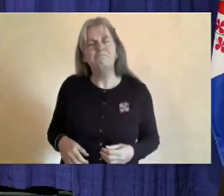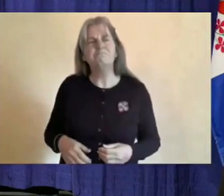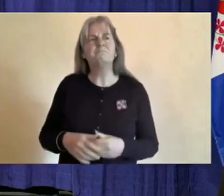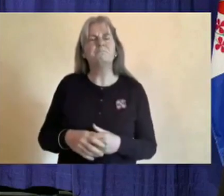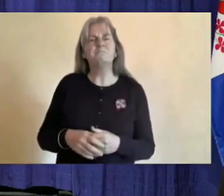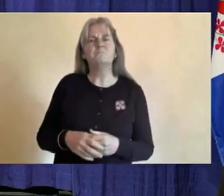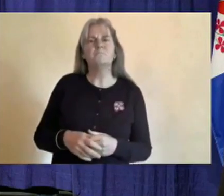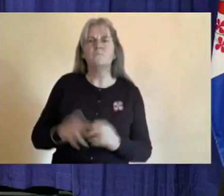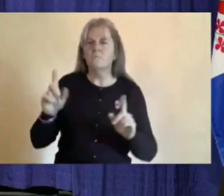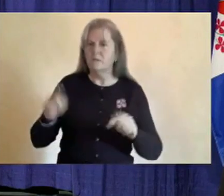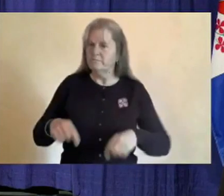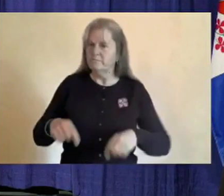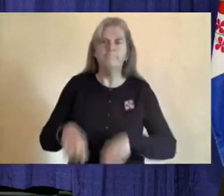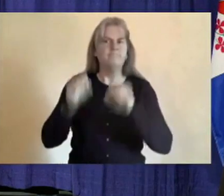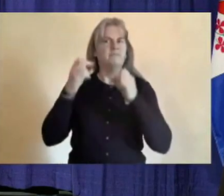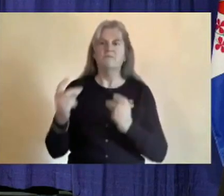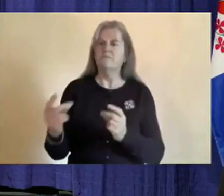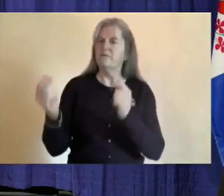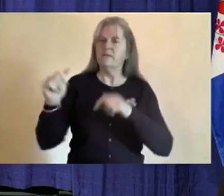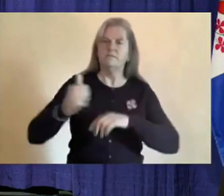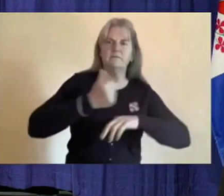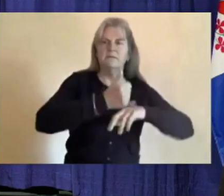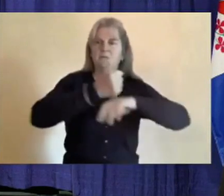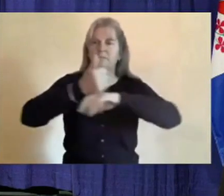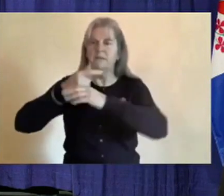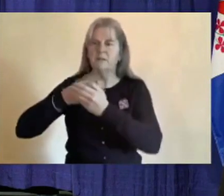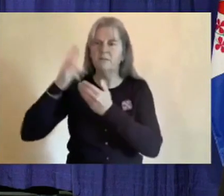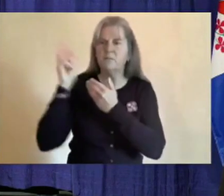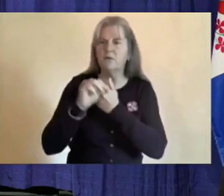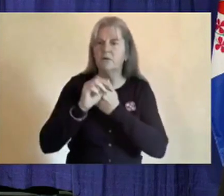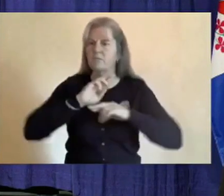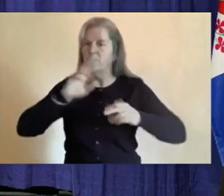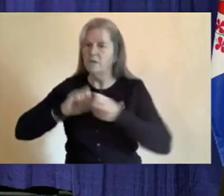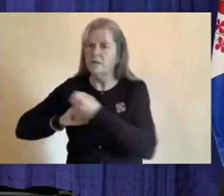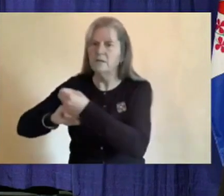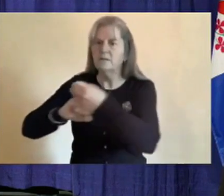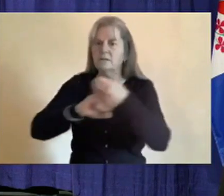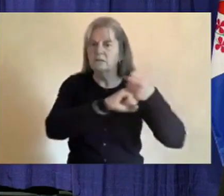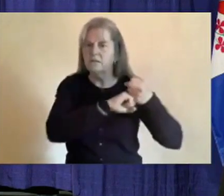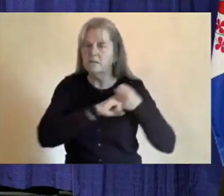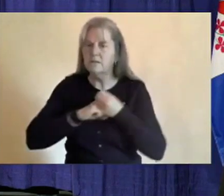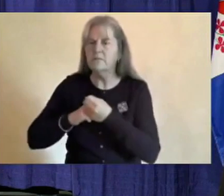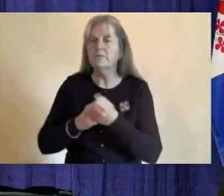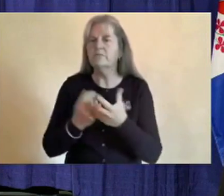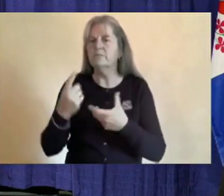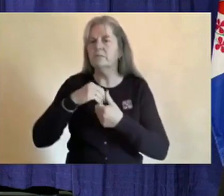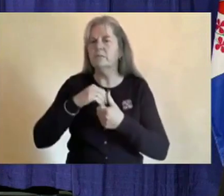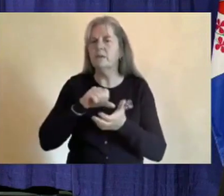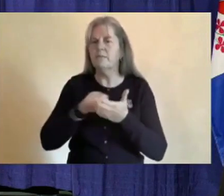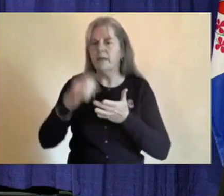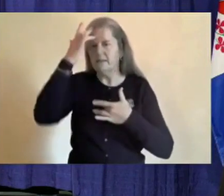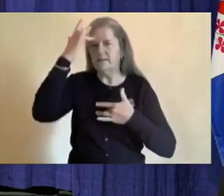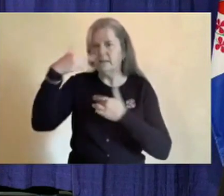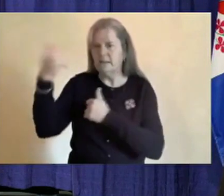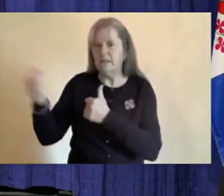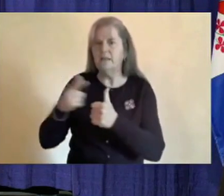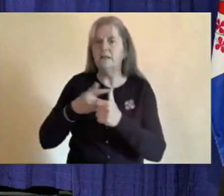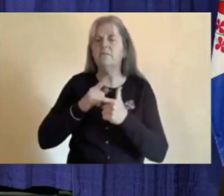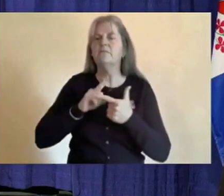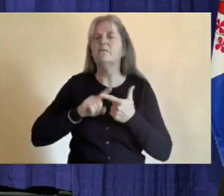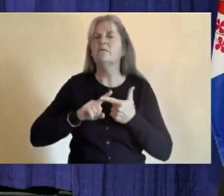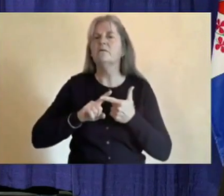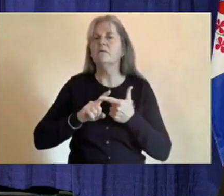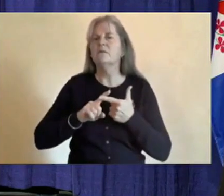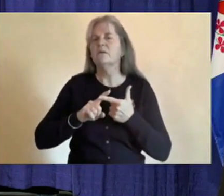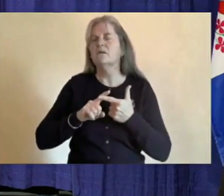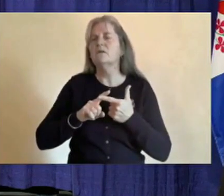swift action to put programs in place to support Yukoners, including paid sick leave for Yukon